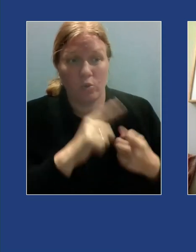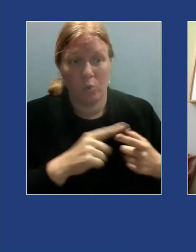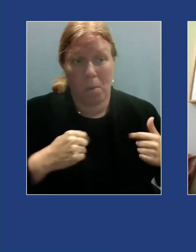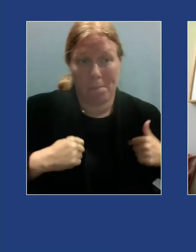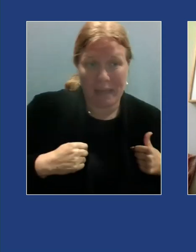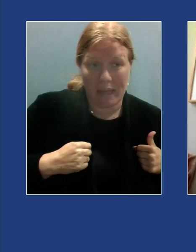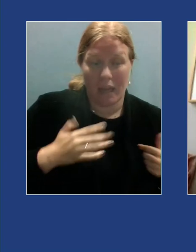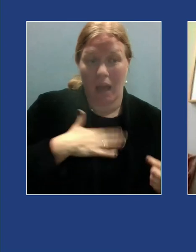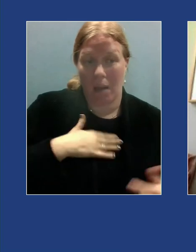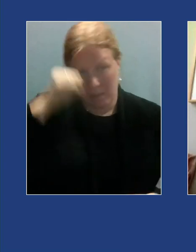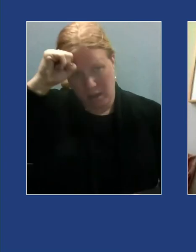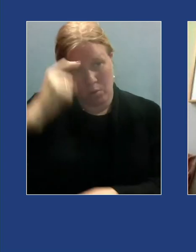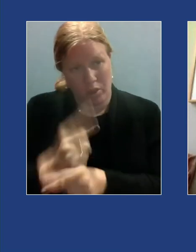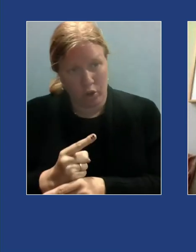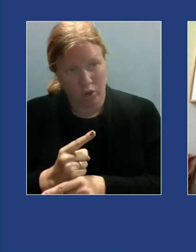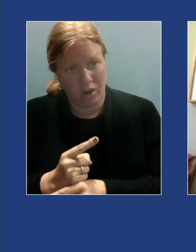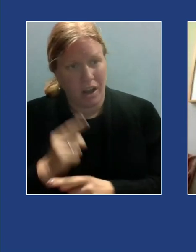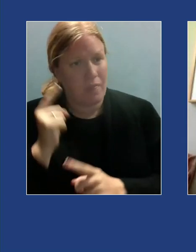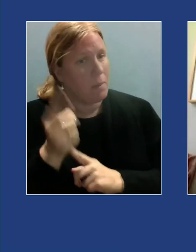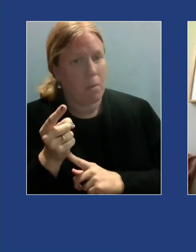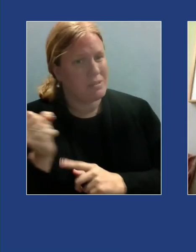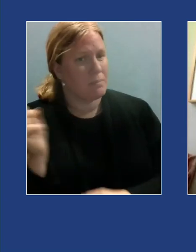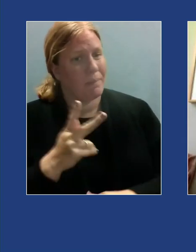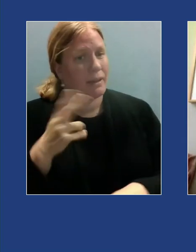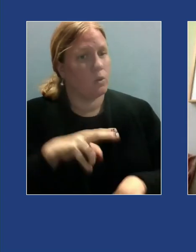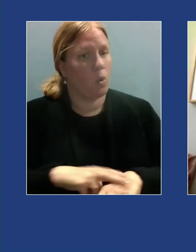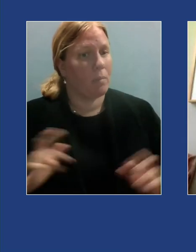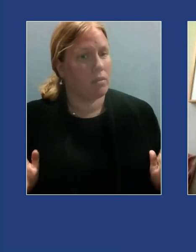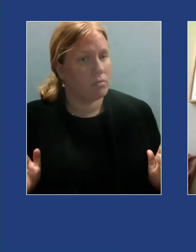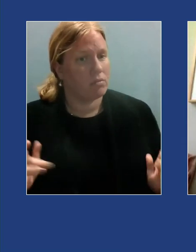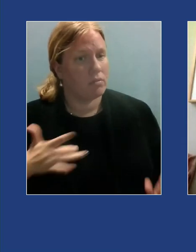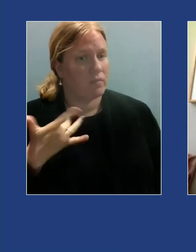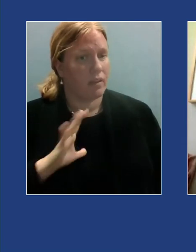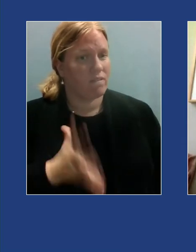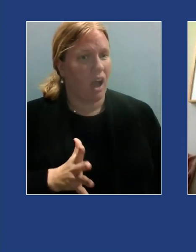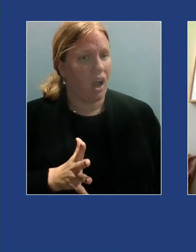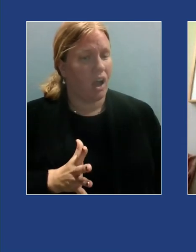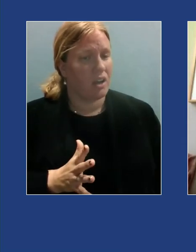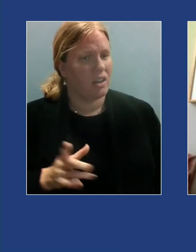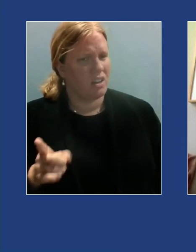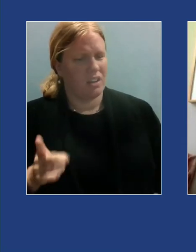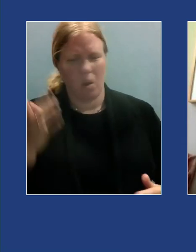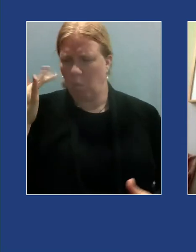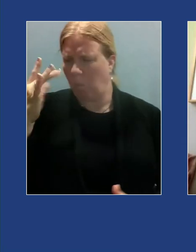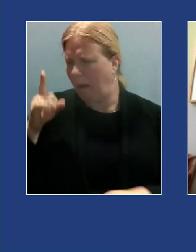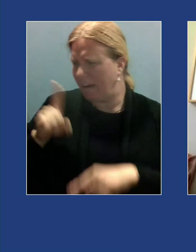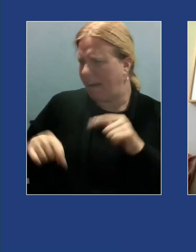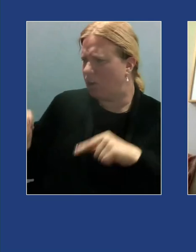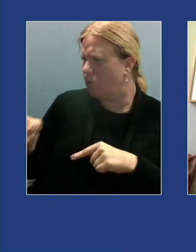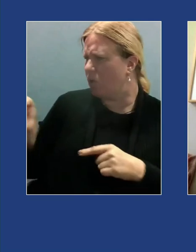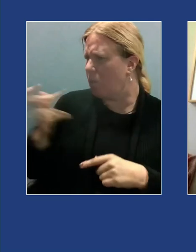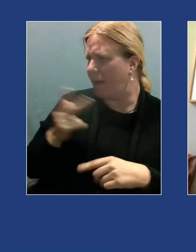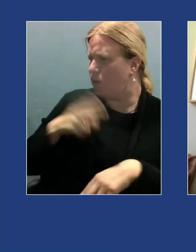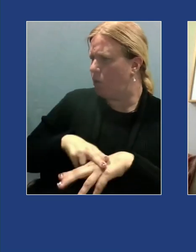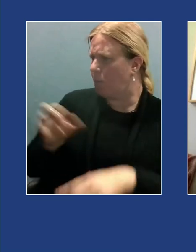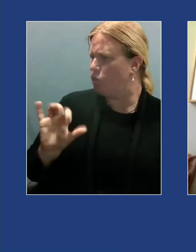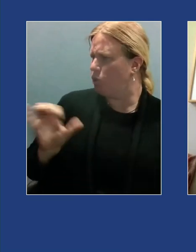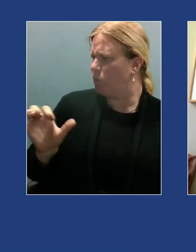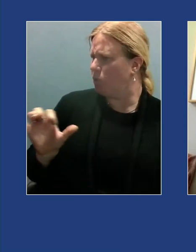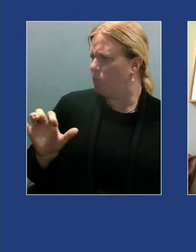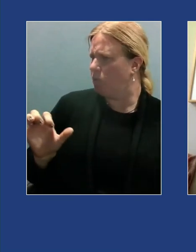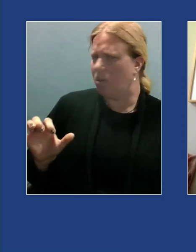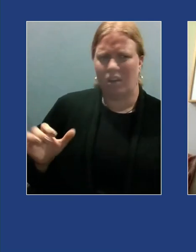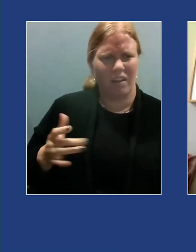and then within moments she would recover and then feel hurt that I wasn't able to recover and go back to playing with her as if the